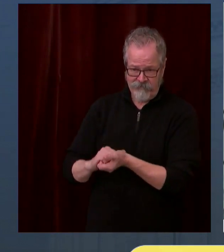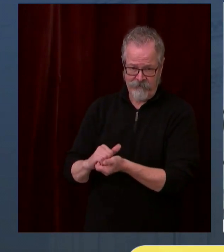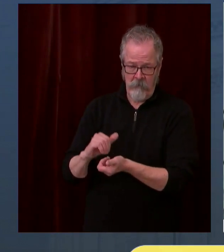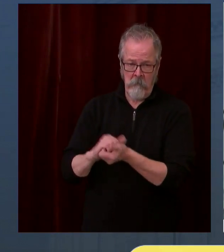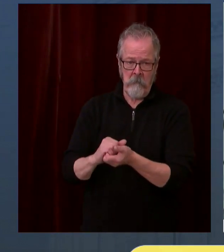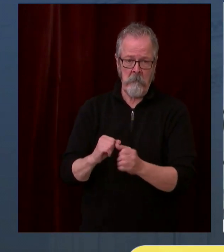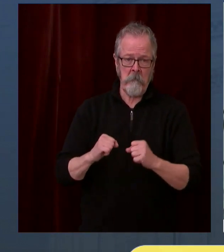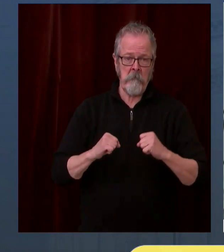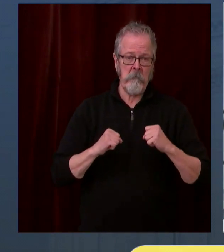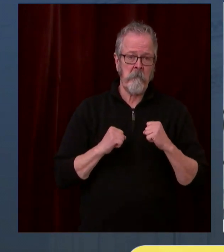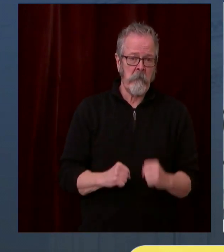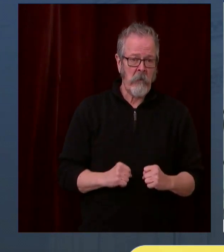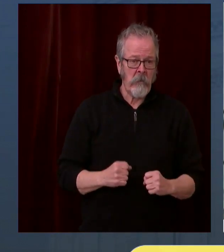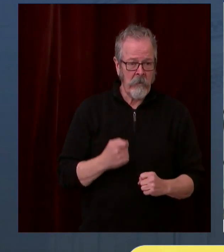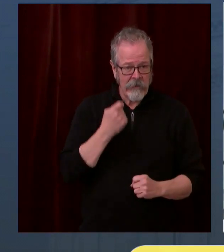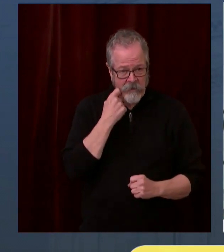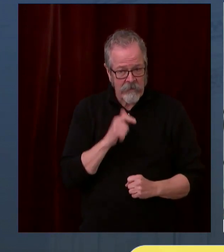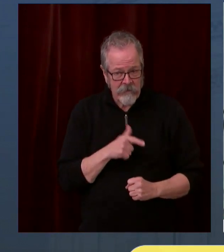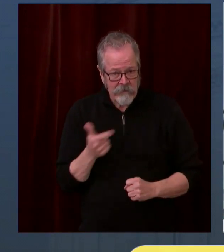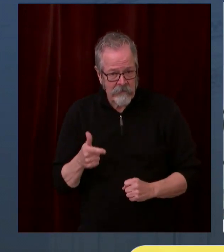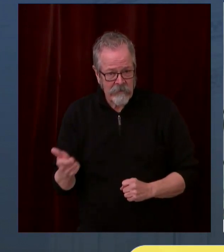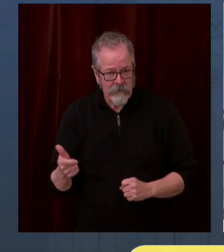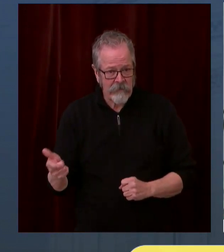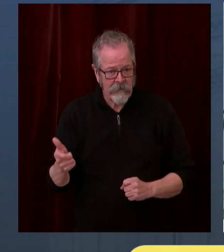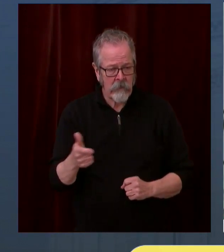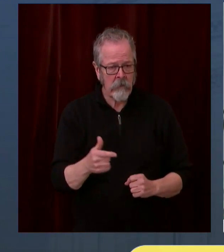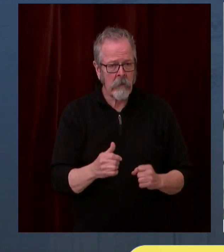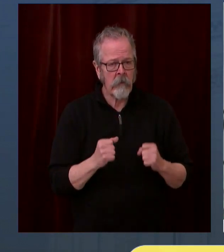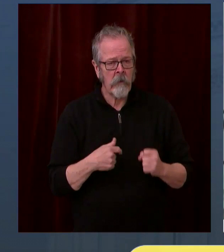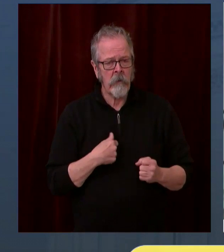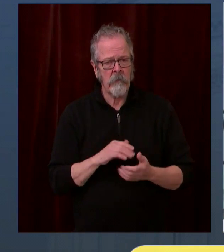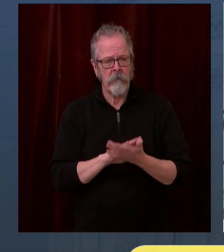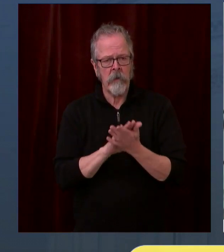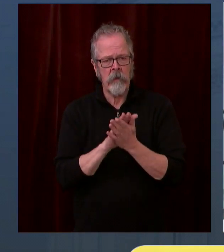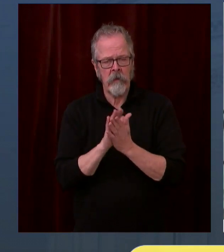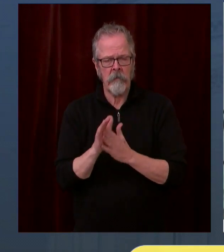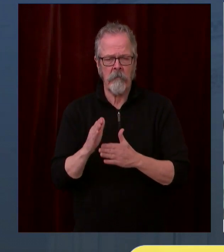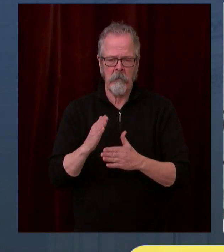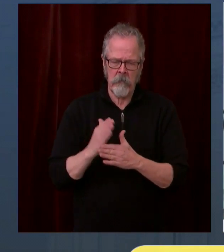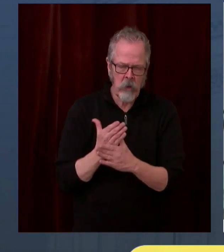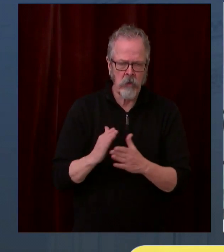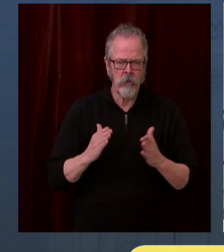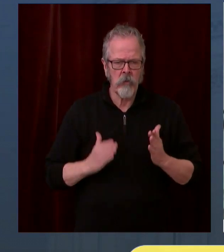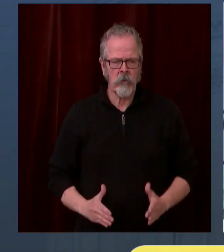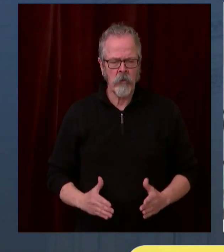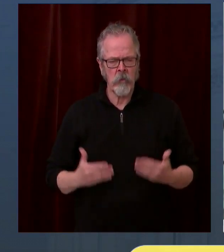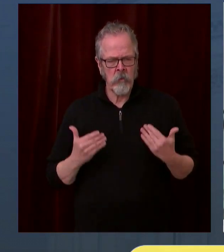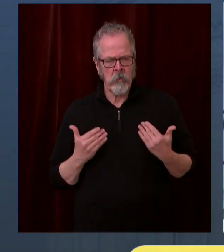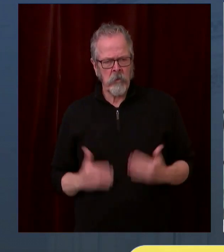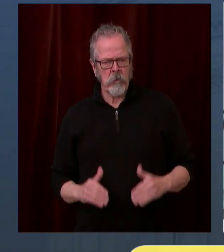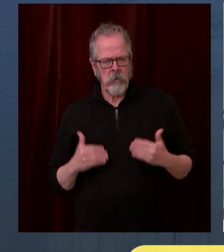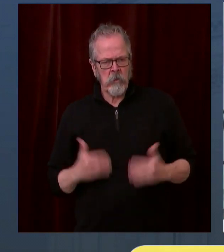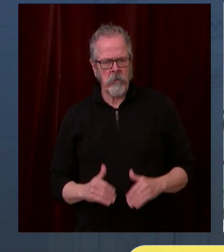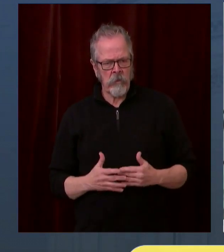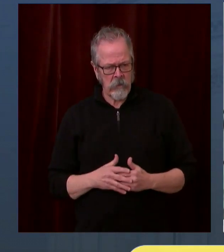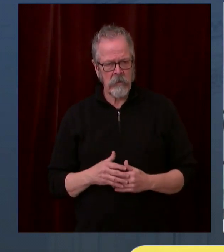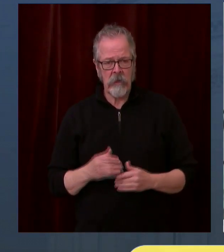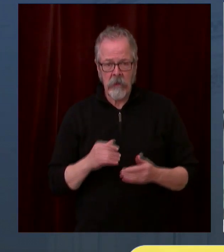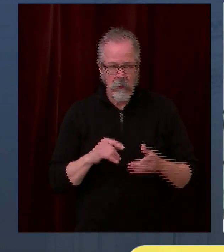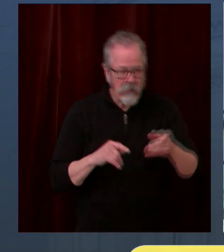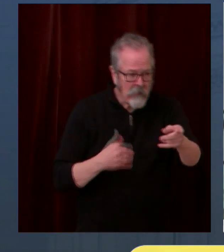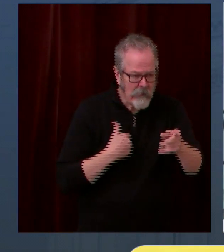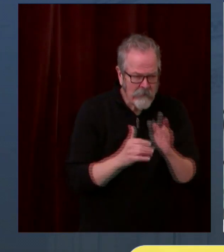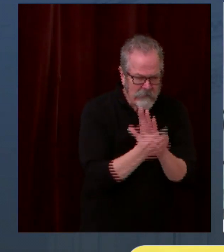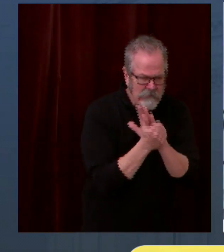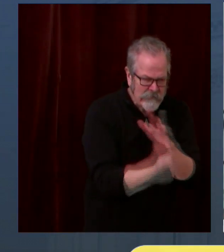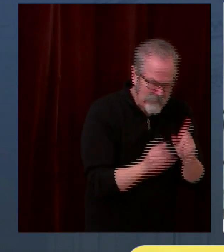-private partnership to leverage the best expertise available to us. Getting vaccinations out and